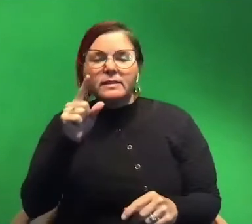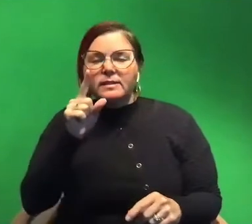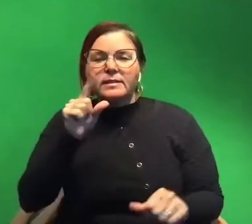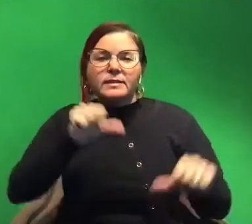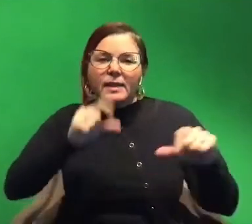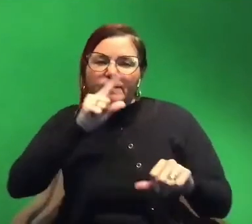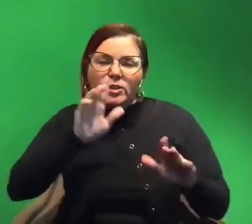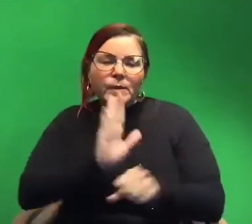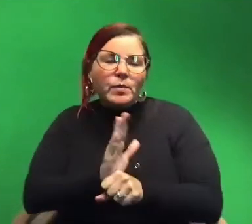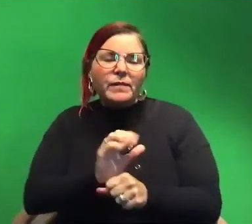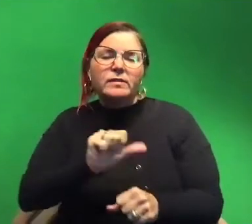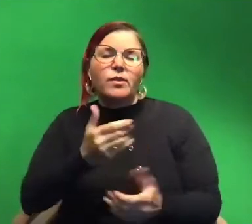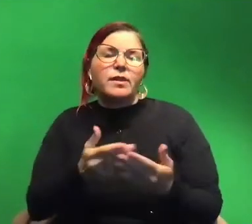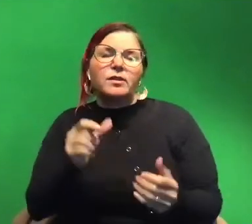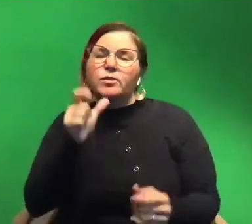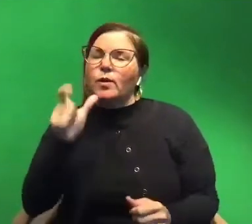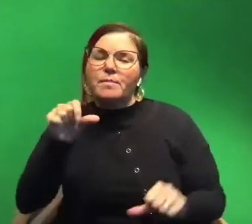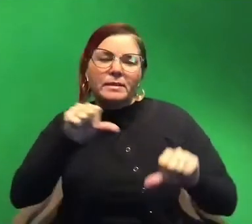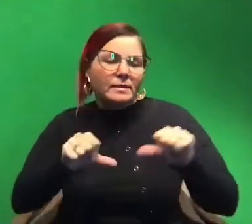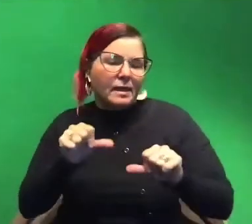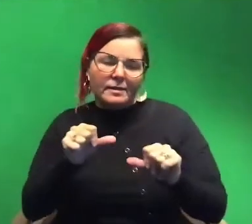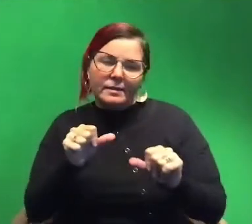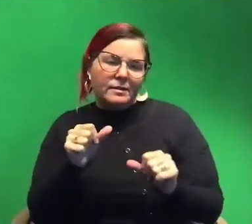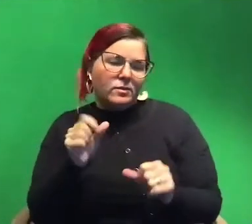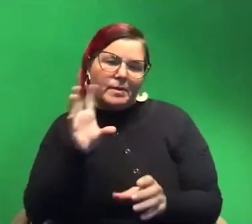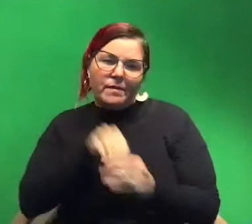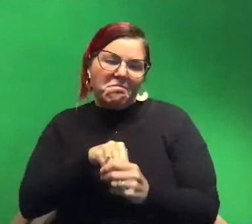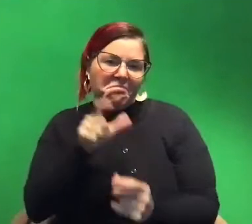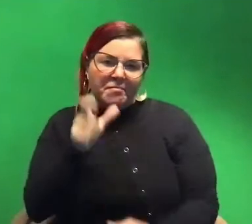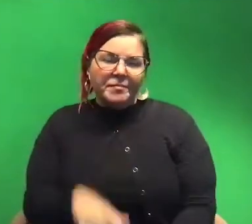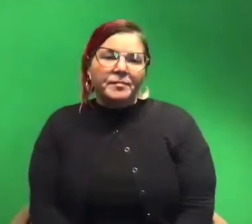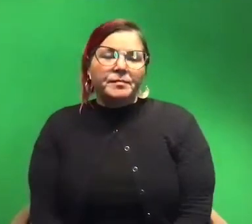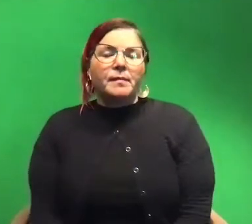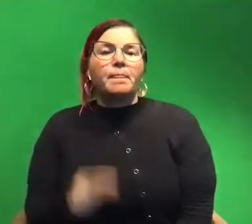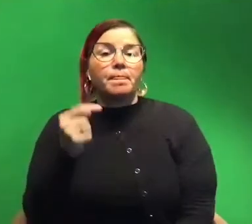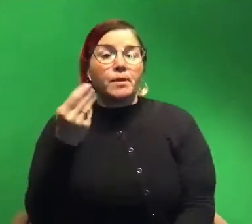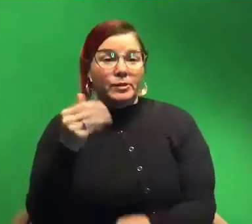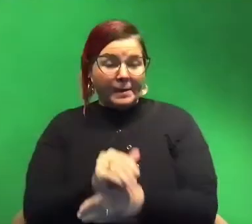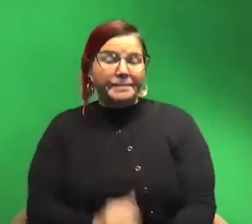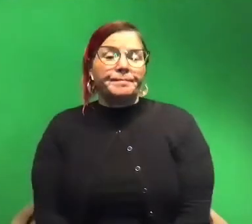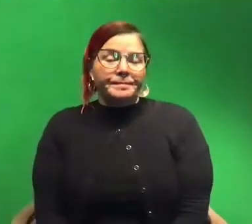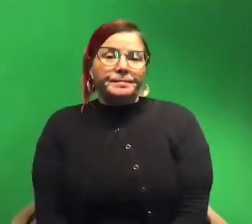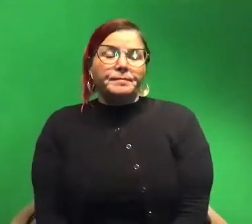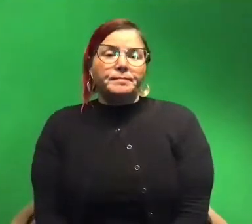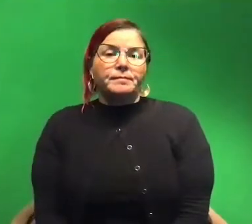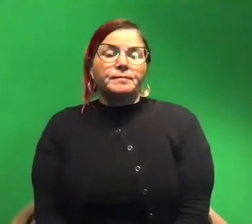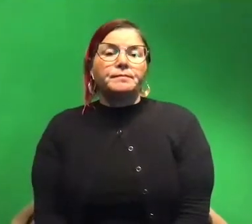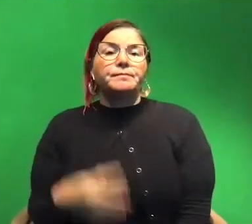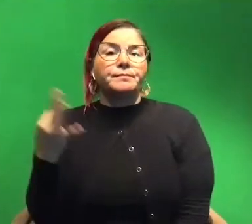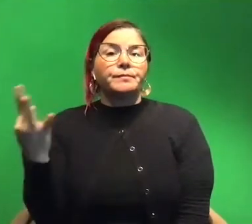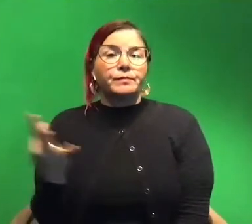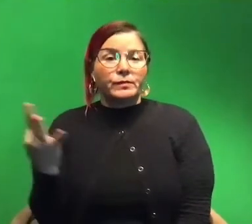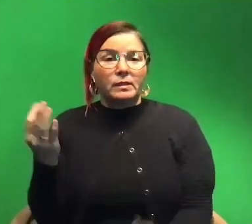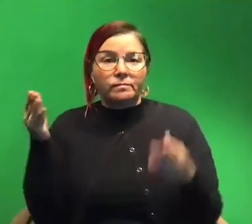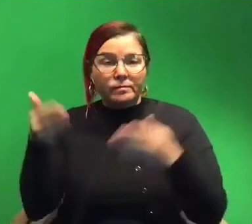other things you do not have to be a scientist to attend. And yes, that's Thursday night and then Friday we're gonna be talking